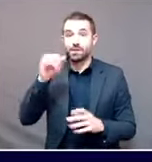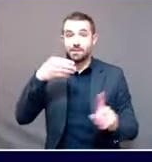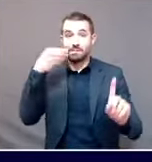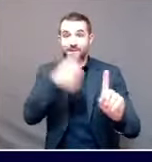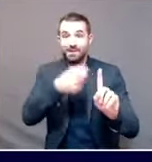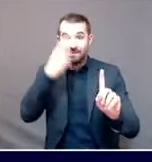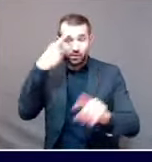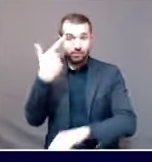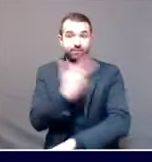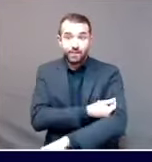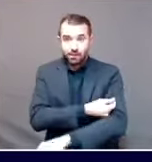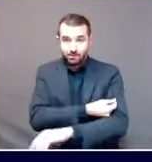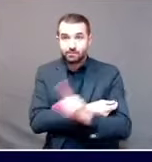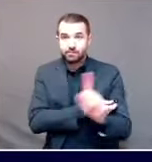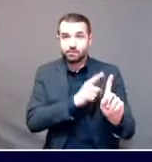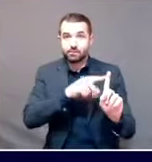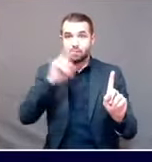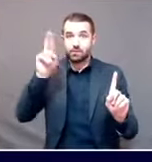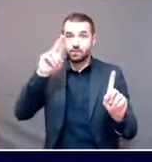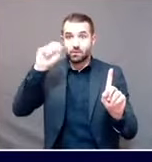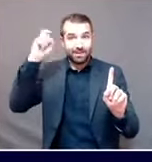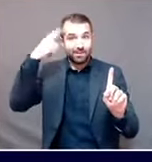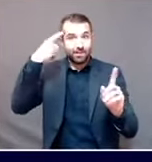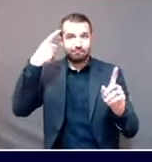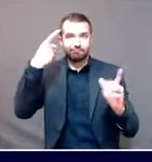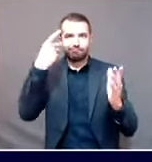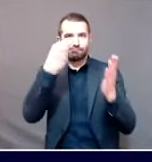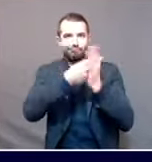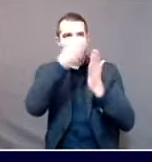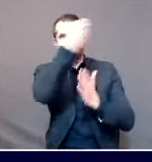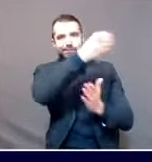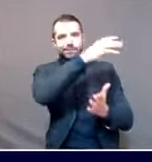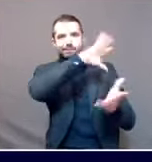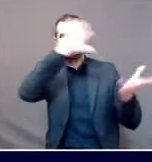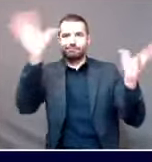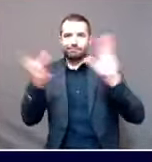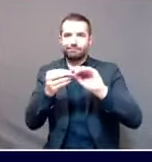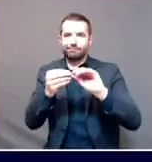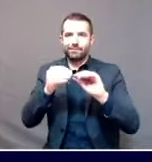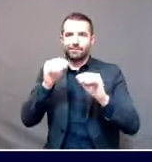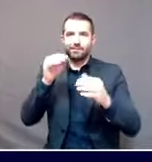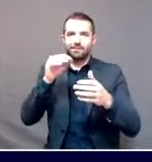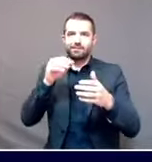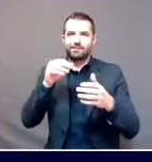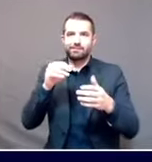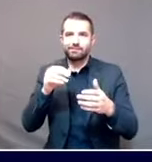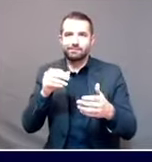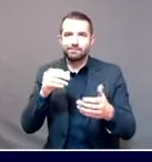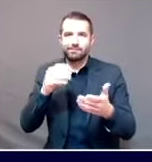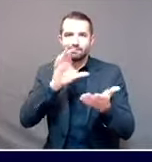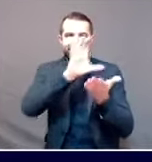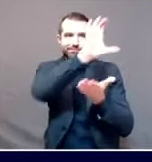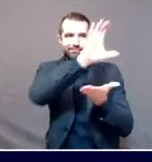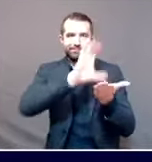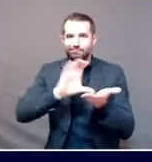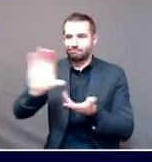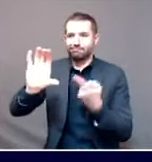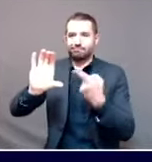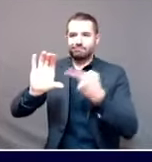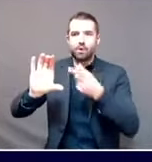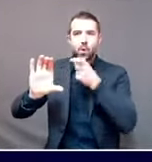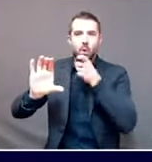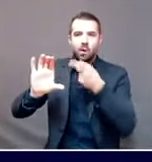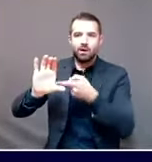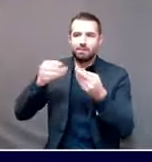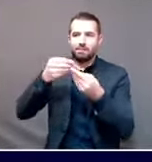we're we're undertaking an effort to educate people in Maine about the vaccine and about the strengths of it. That's something that we don't get